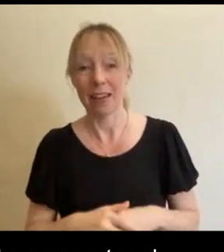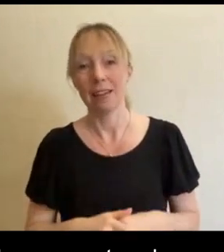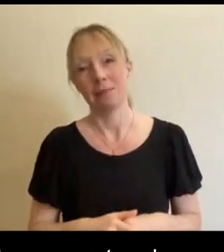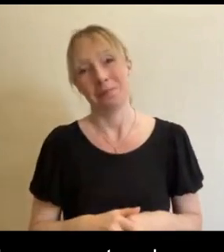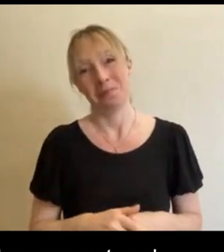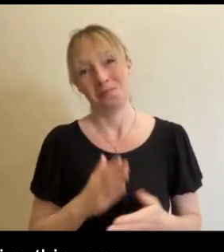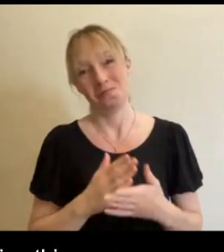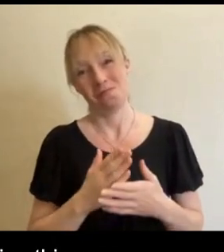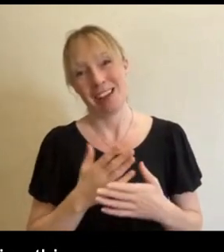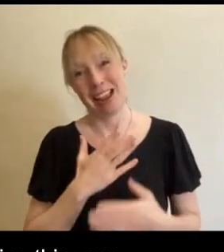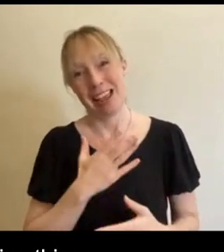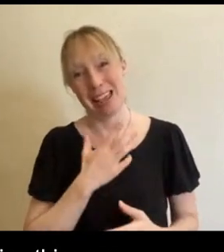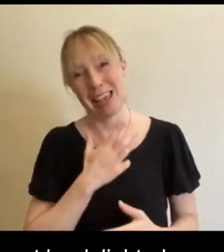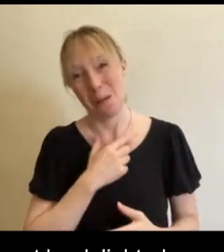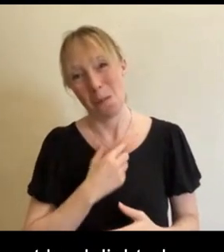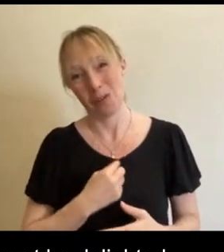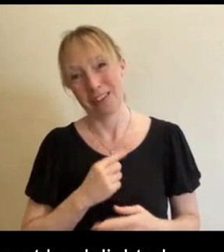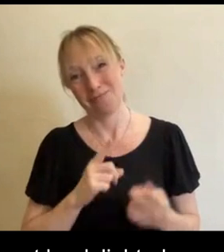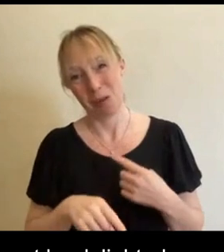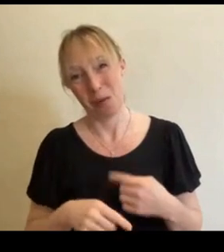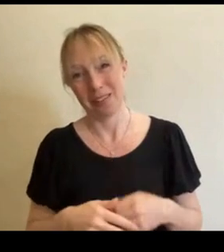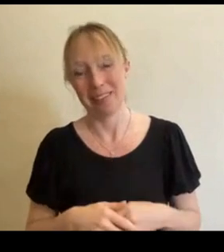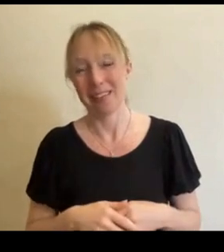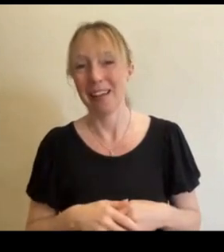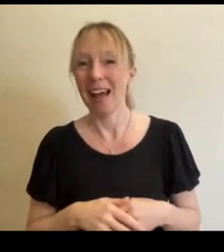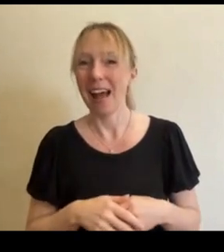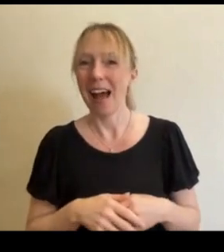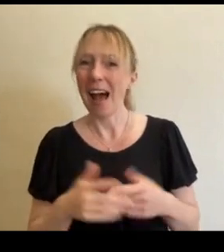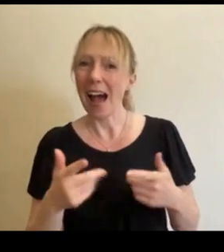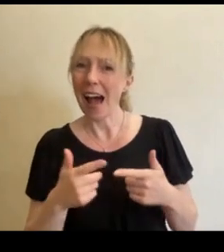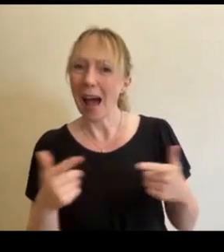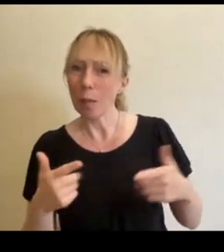modest response. How much work did it take to produce those stunning images?